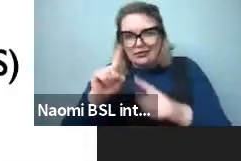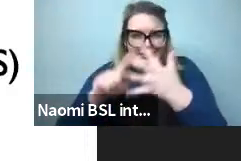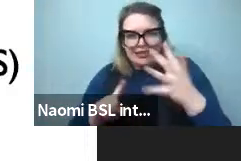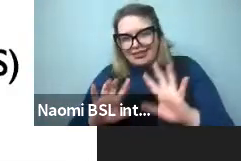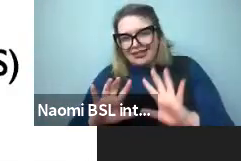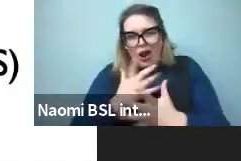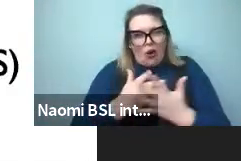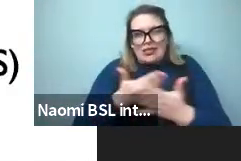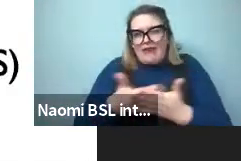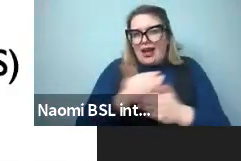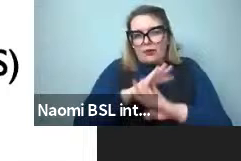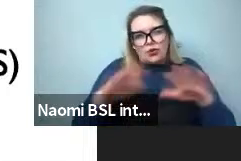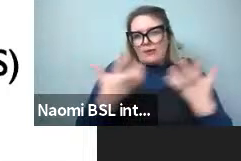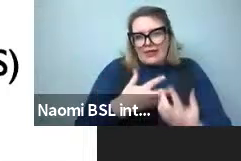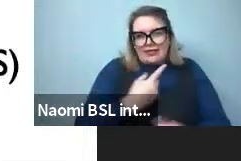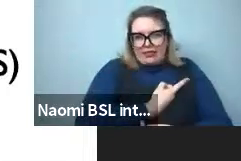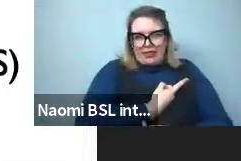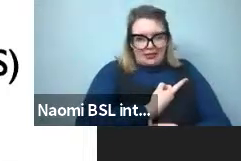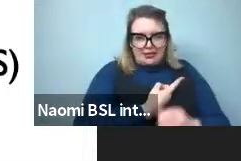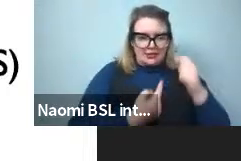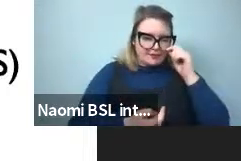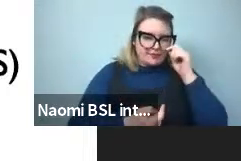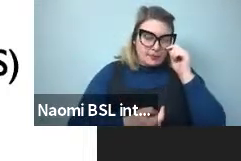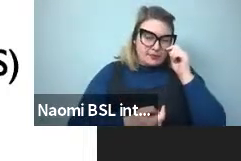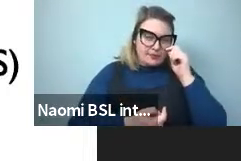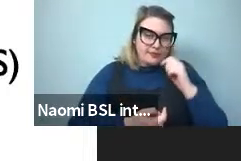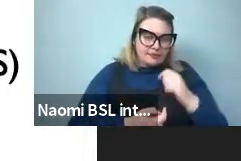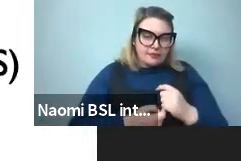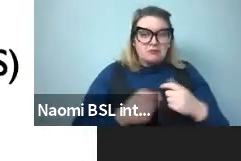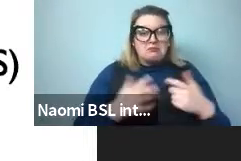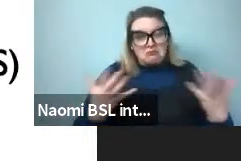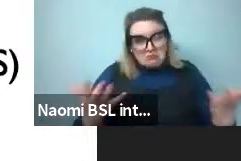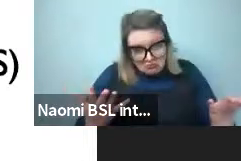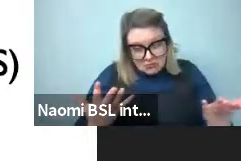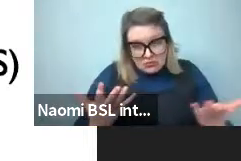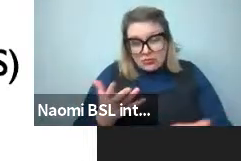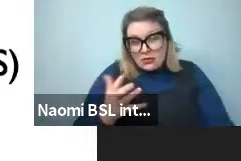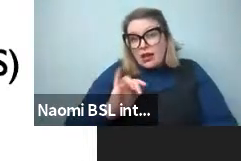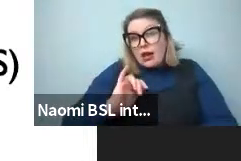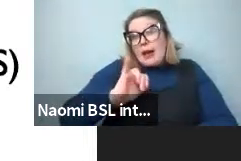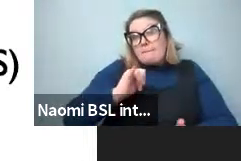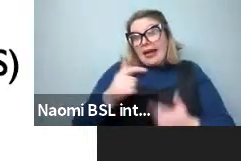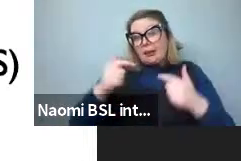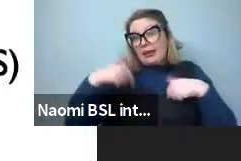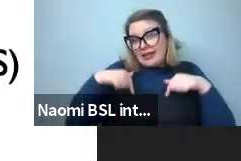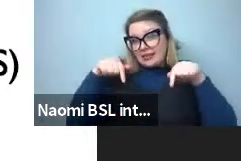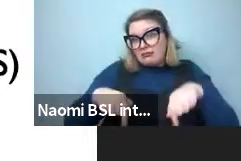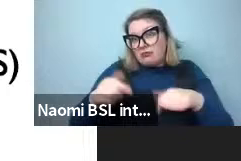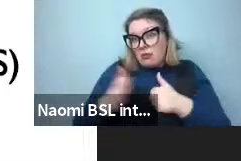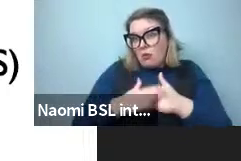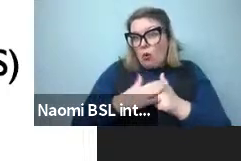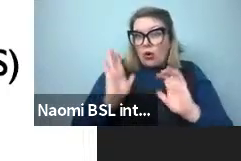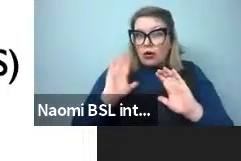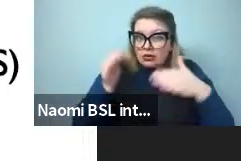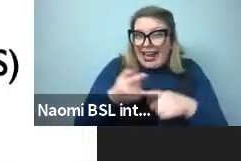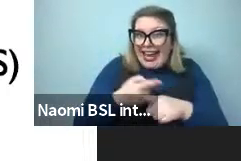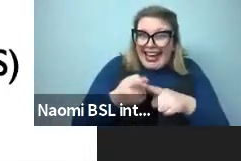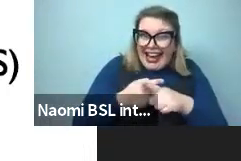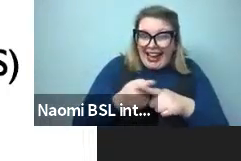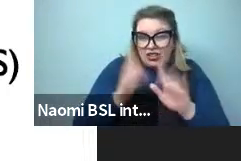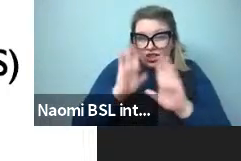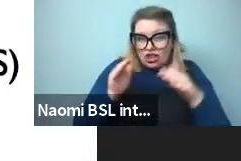One way to think about this, in a way, is it may be a kind of an Anglo-centric view of color words, color terms, in a way. It's originally based on,